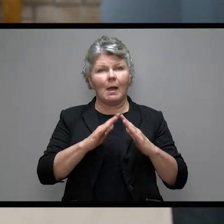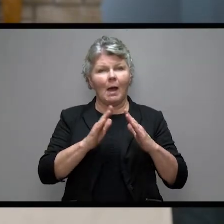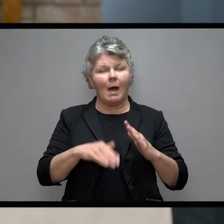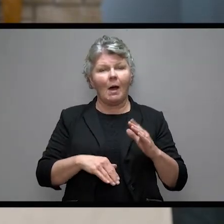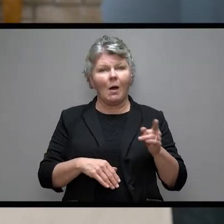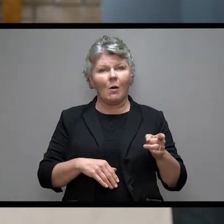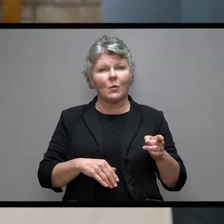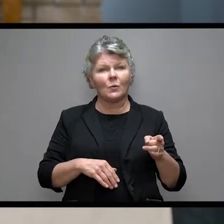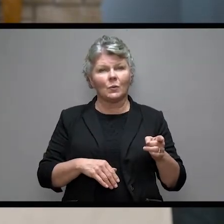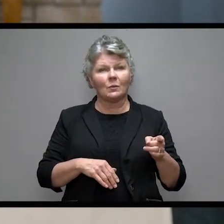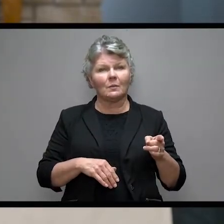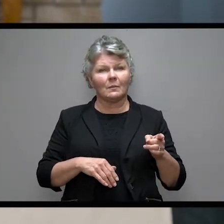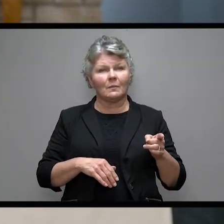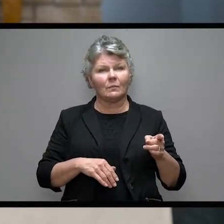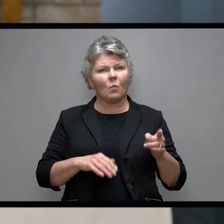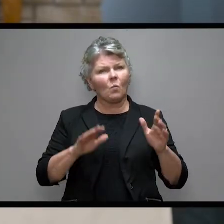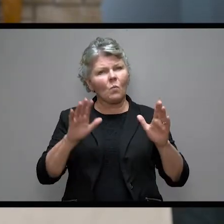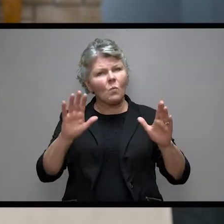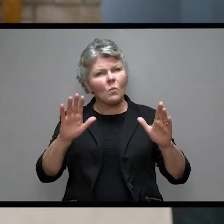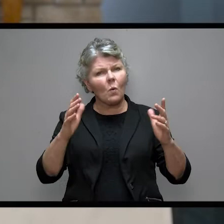about great responsibility.